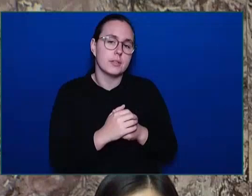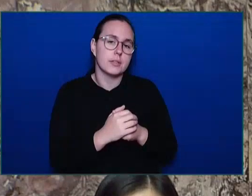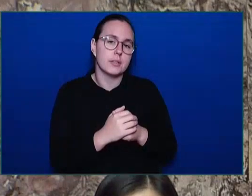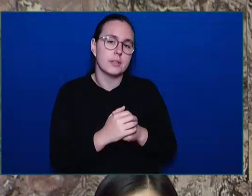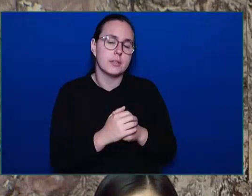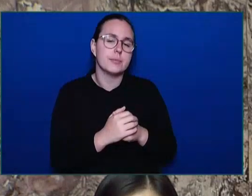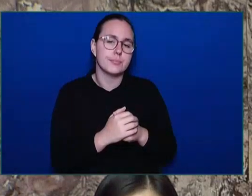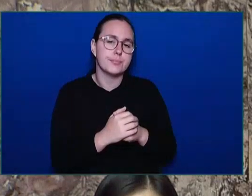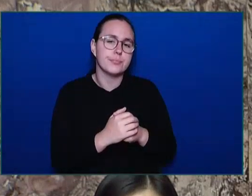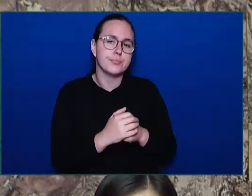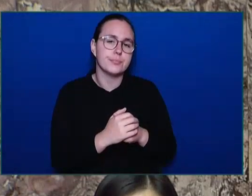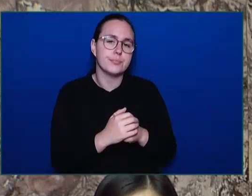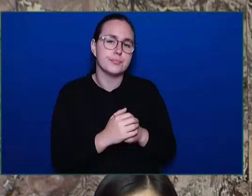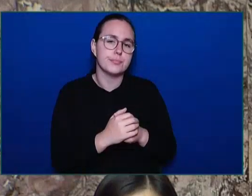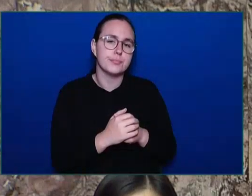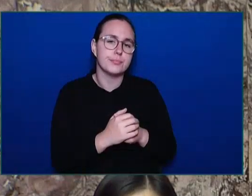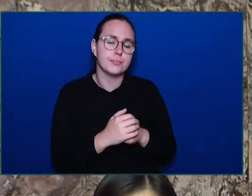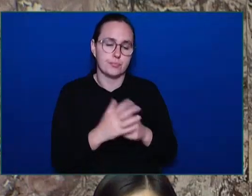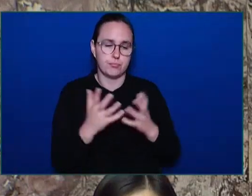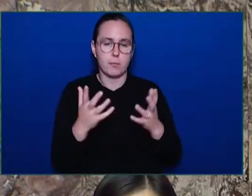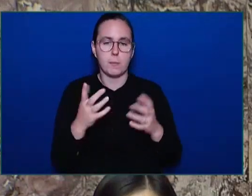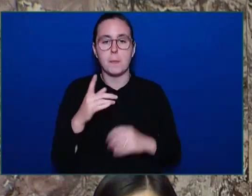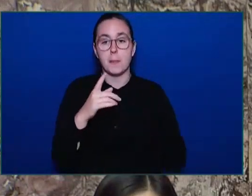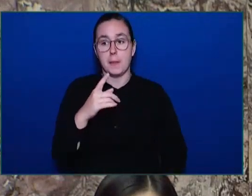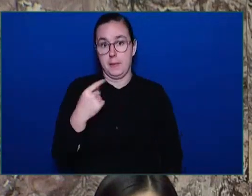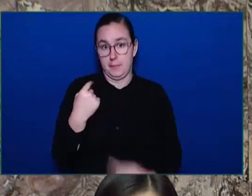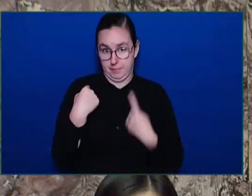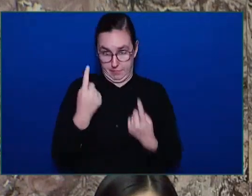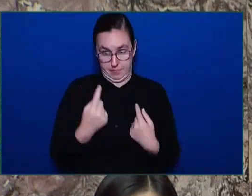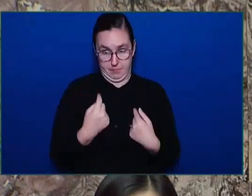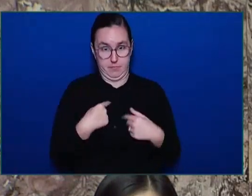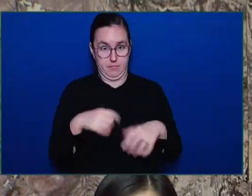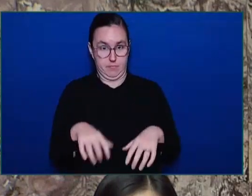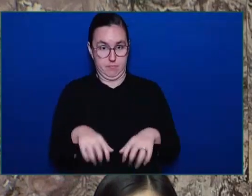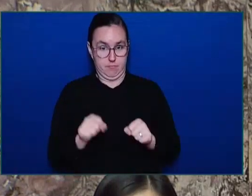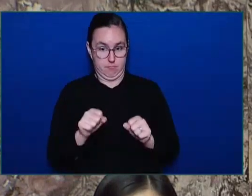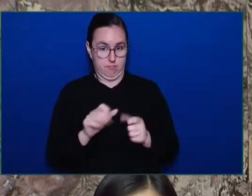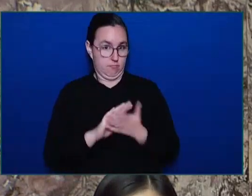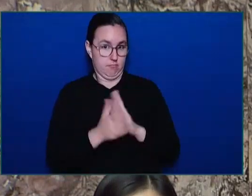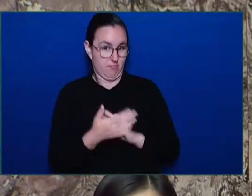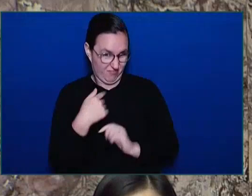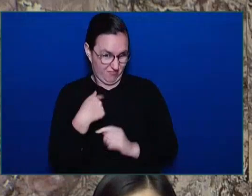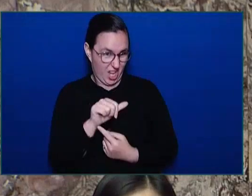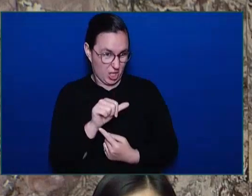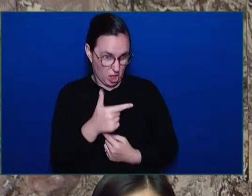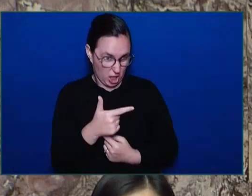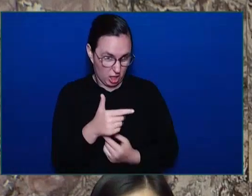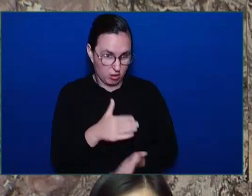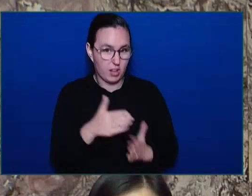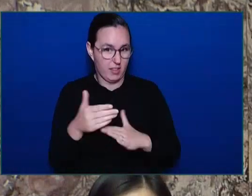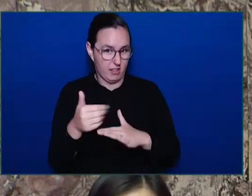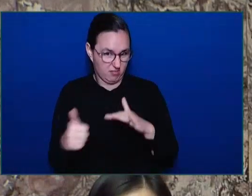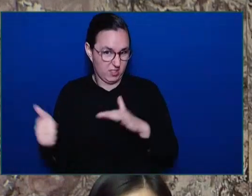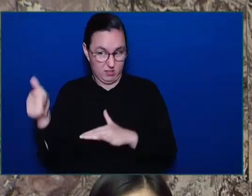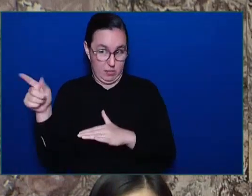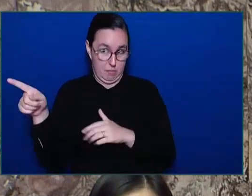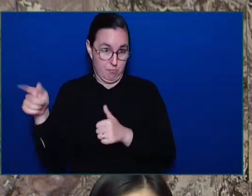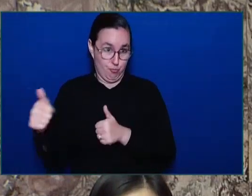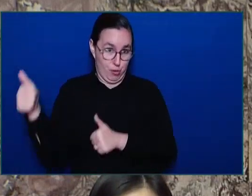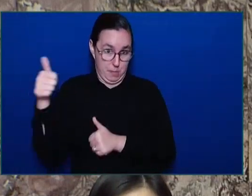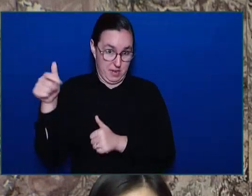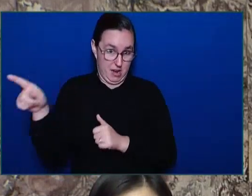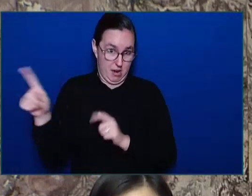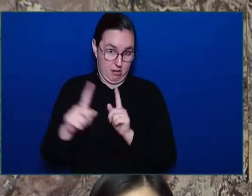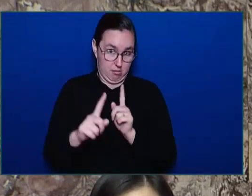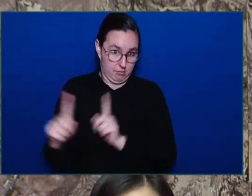that ever since taking over as Attorney General and then as Premier, our Premier has done an amazing job in terms